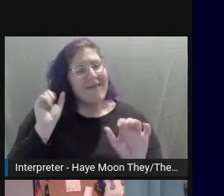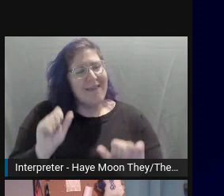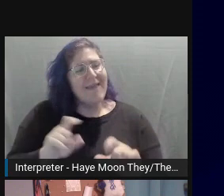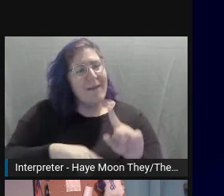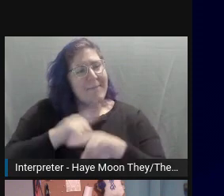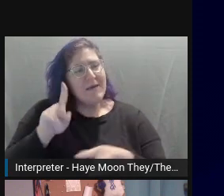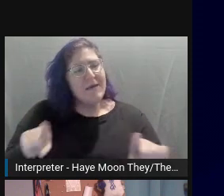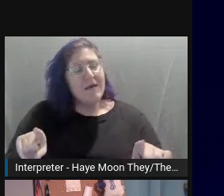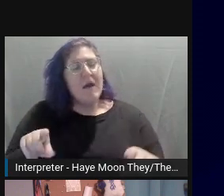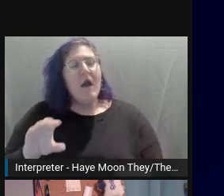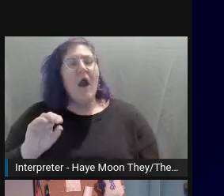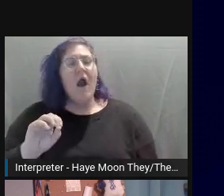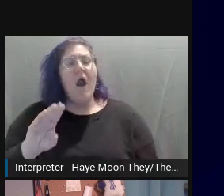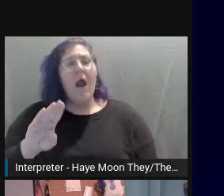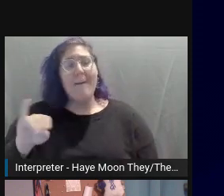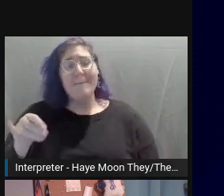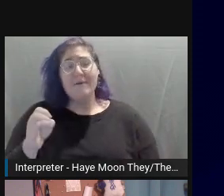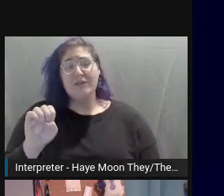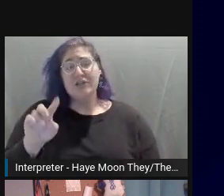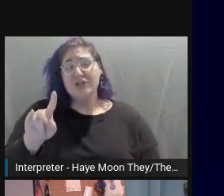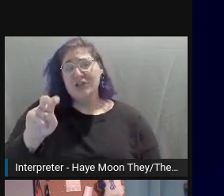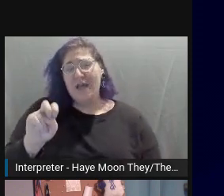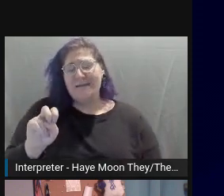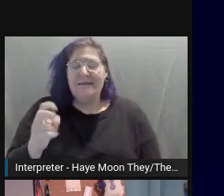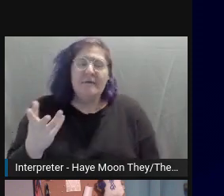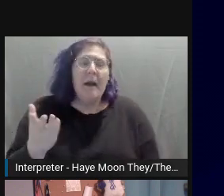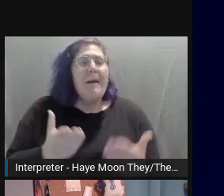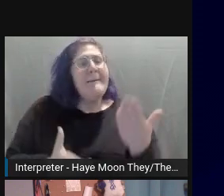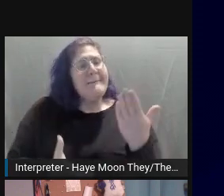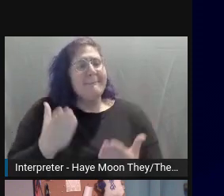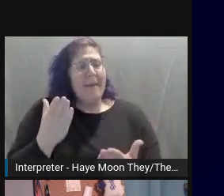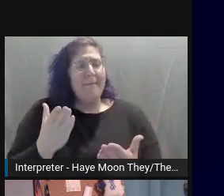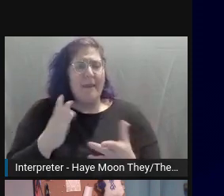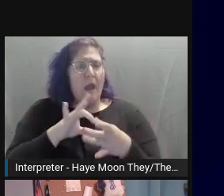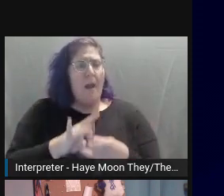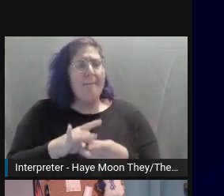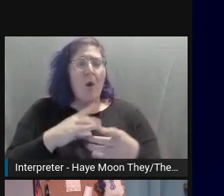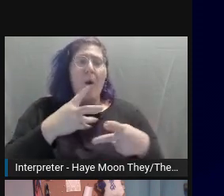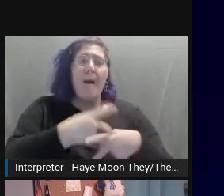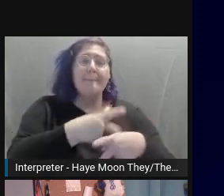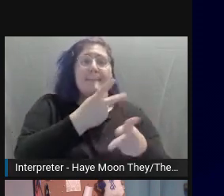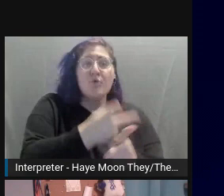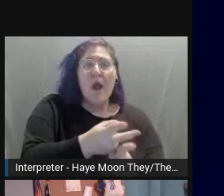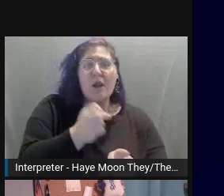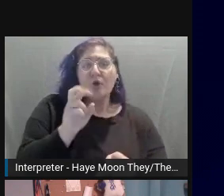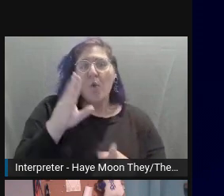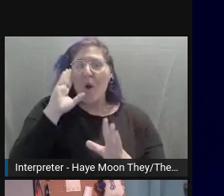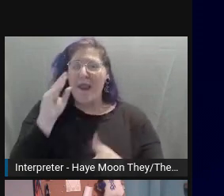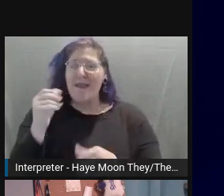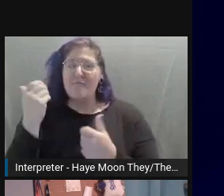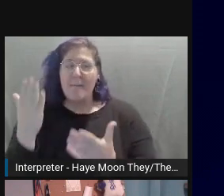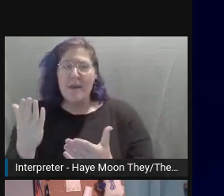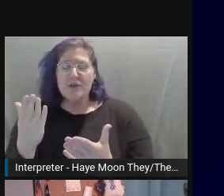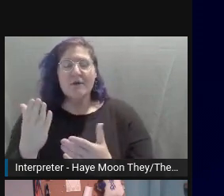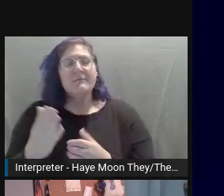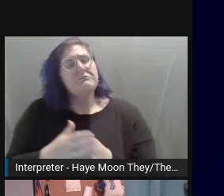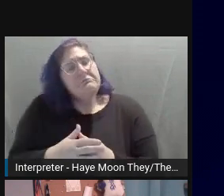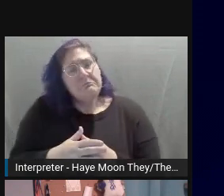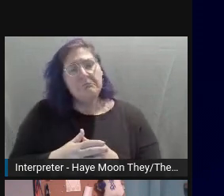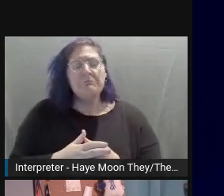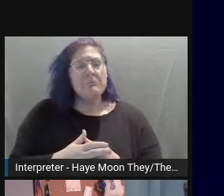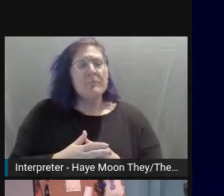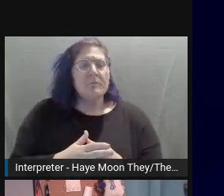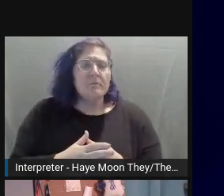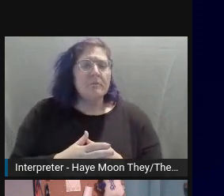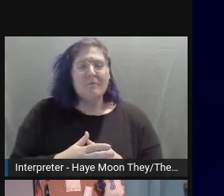data. This is when you don't want to influence your users' thinking. You shouldn't be trying to set a mood when describing